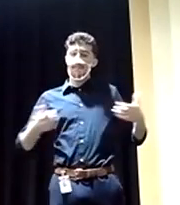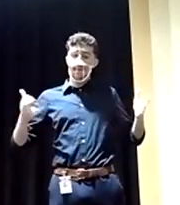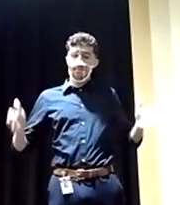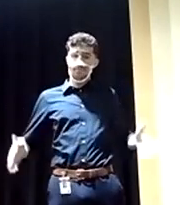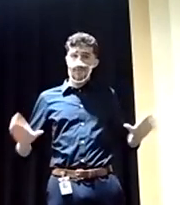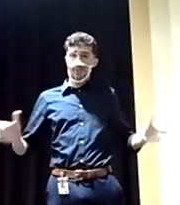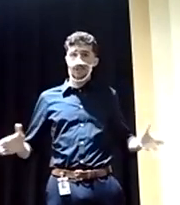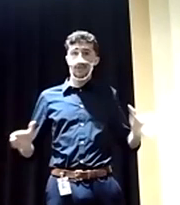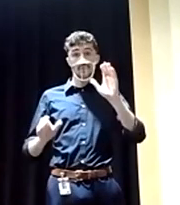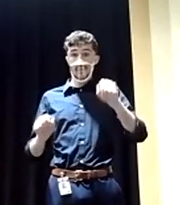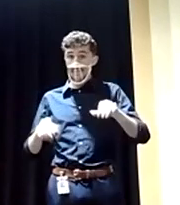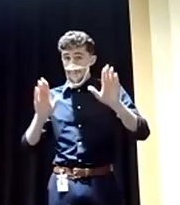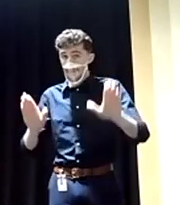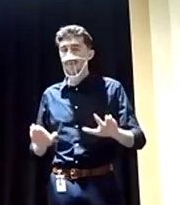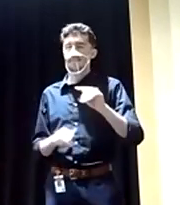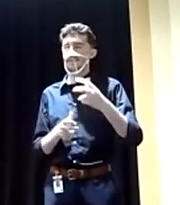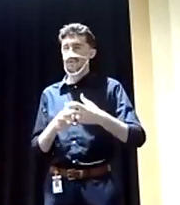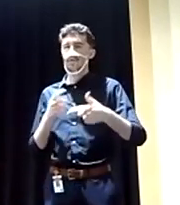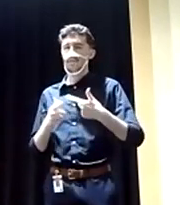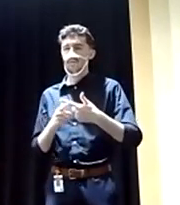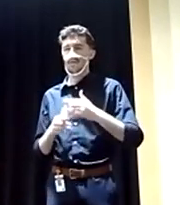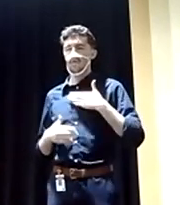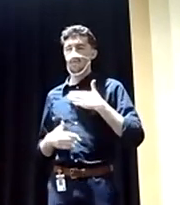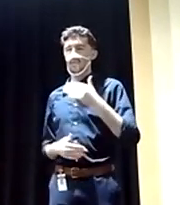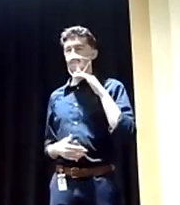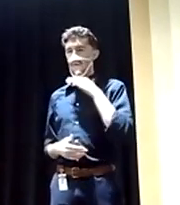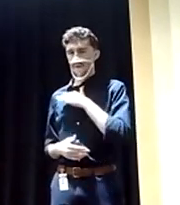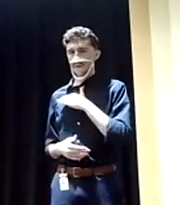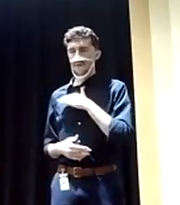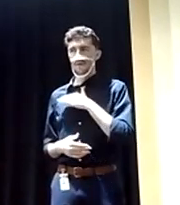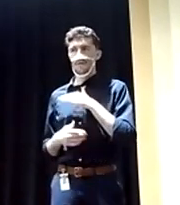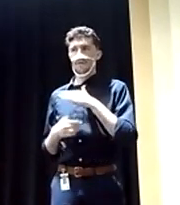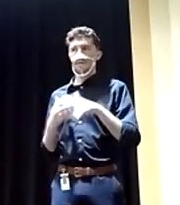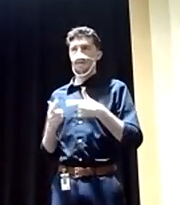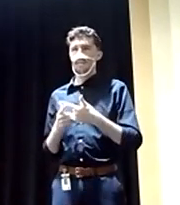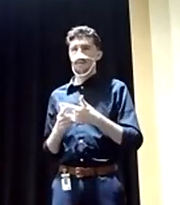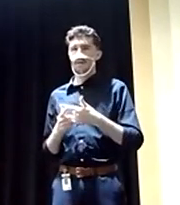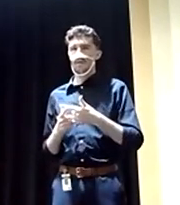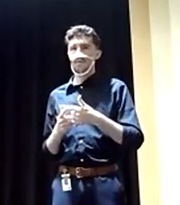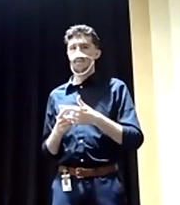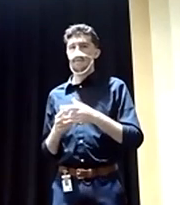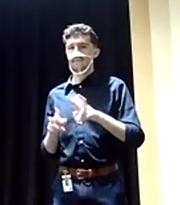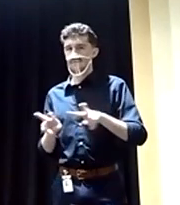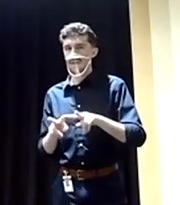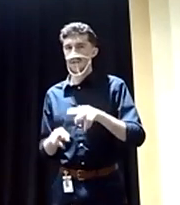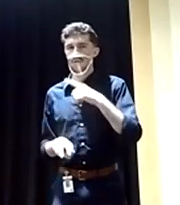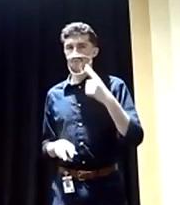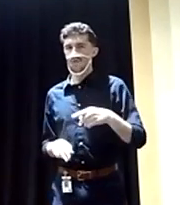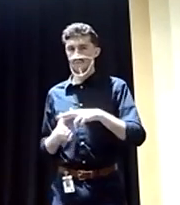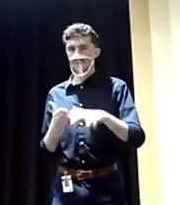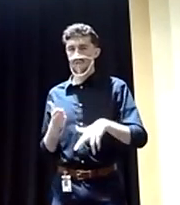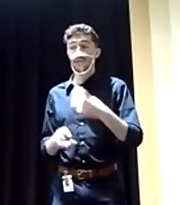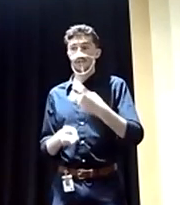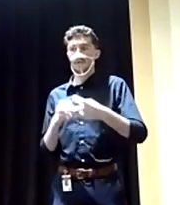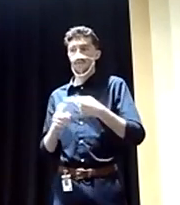it's hard to be bipartisan when you're willing to lie about valid election results. It's hard when you're storming